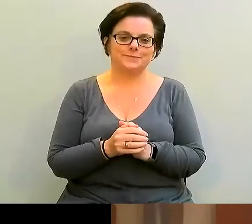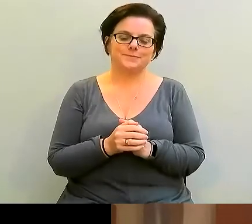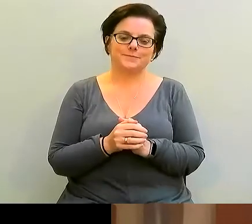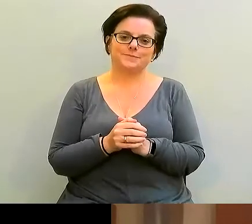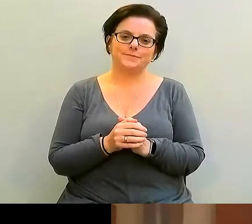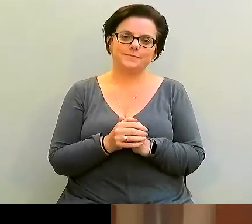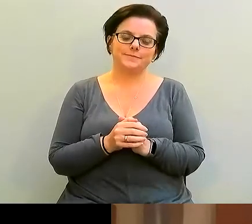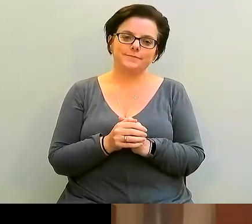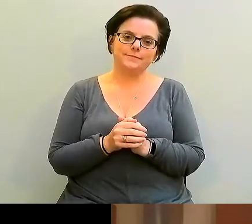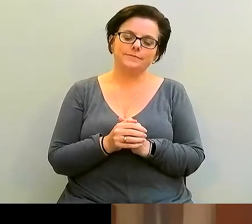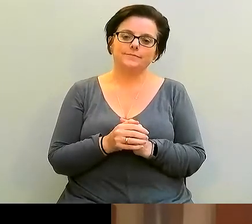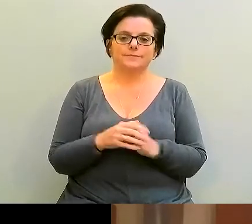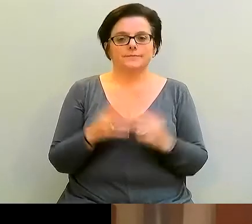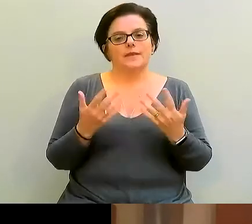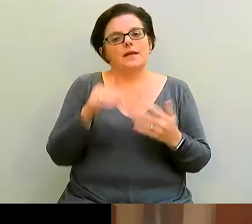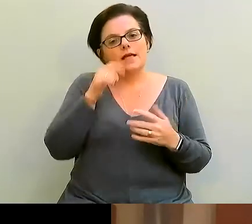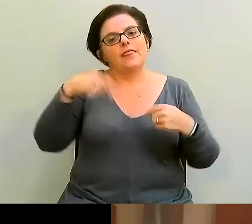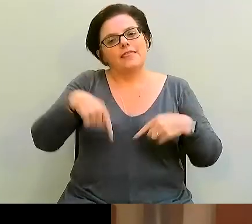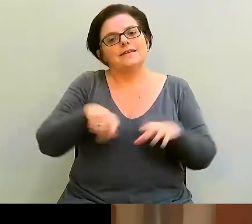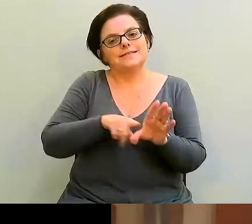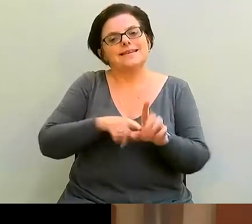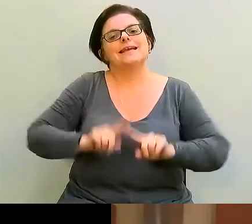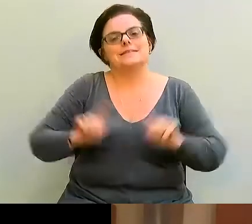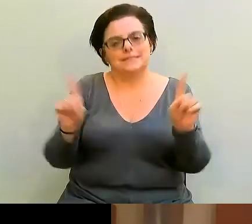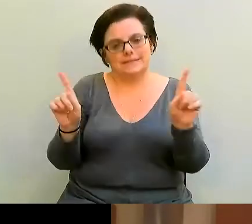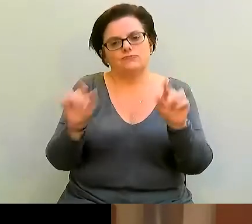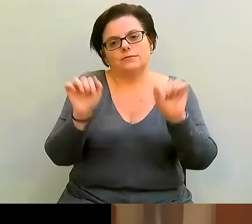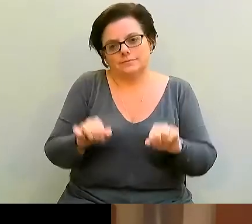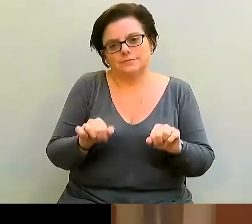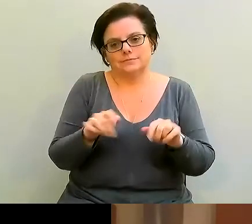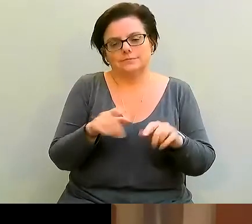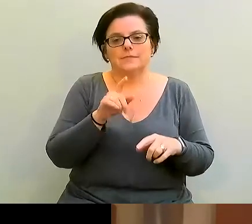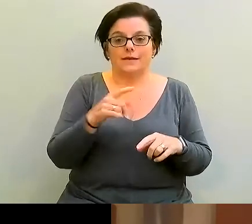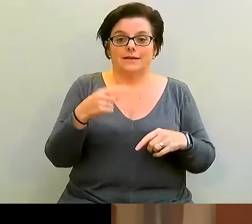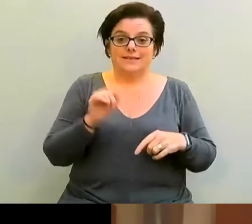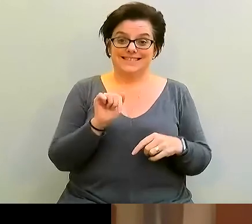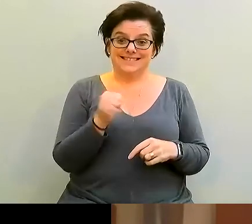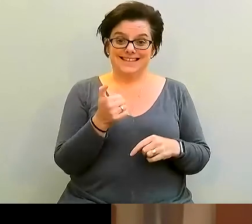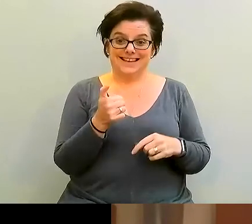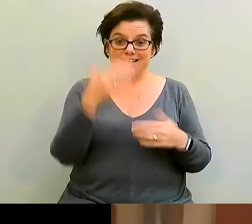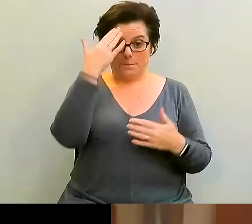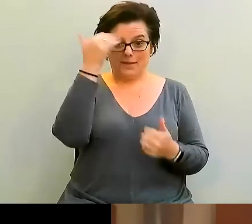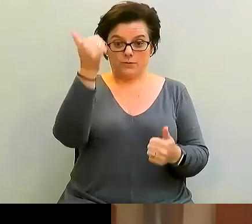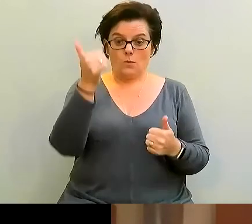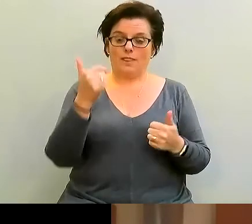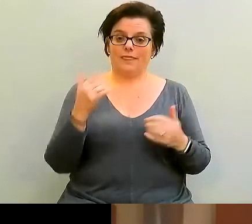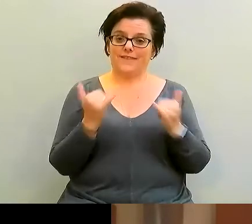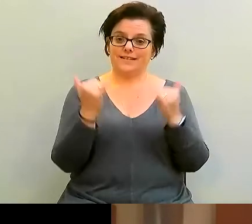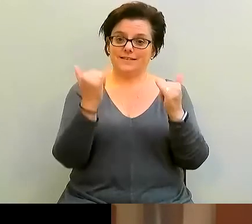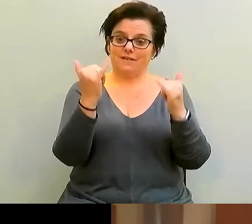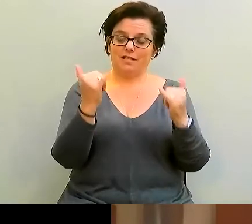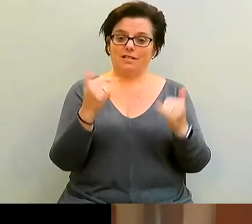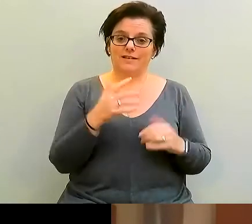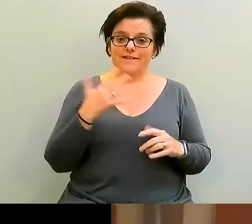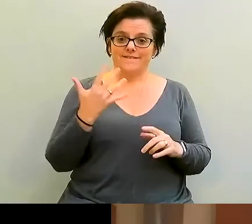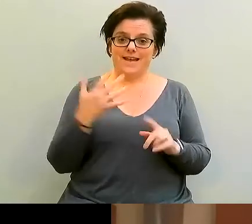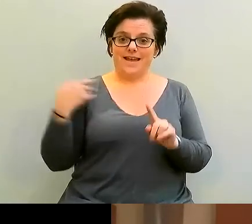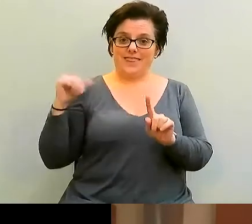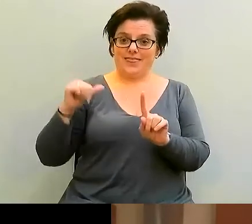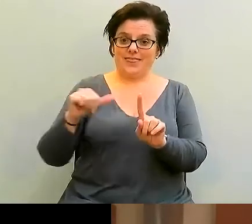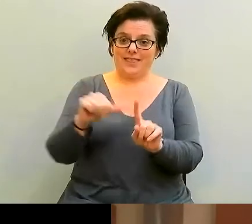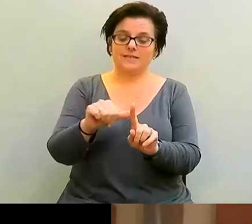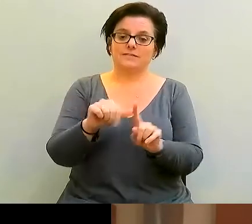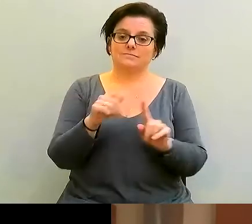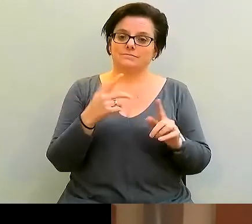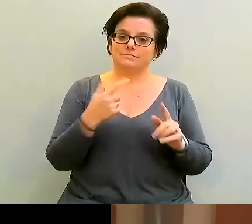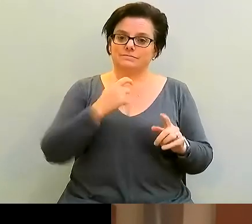Obviously, this year has been different. This is our sixth Mental Wealth Festival. The first five were all in person. They were based in the college, at the National